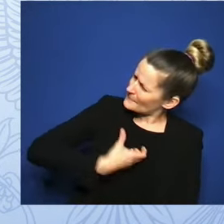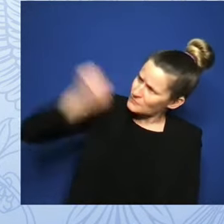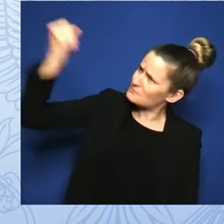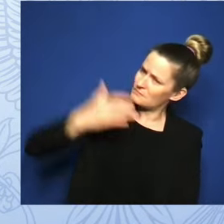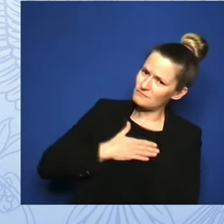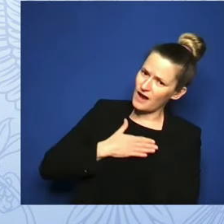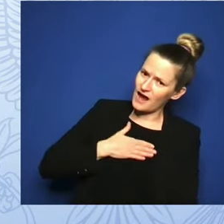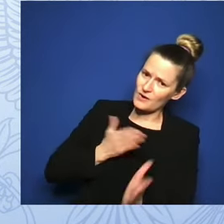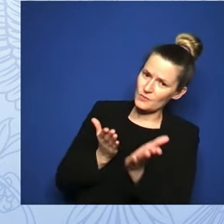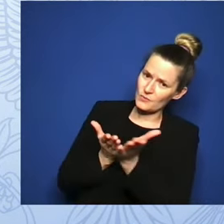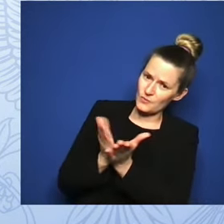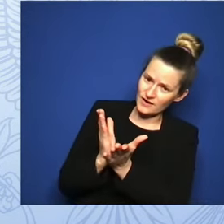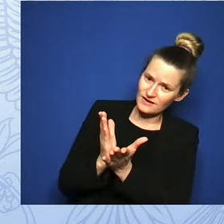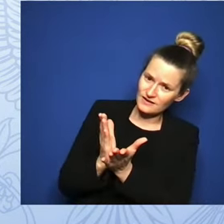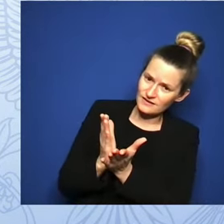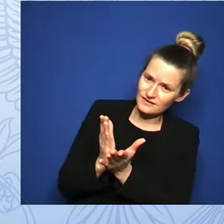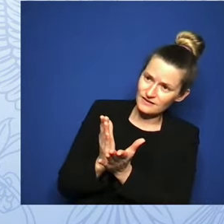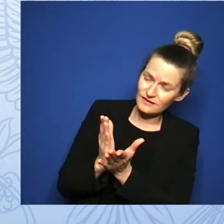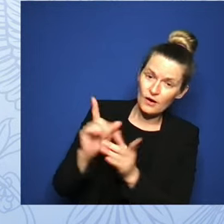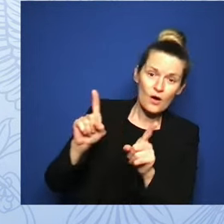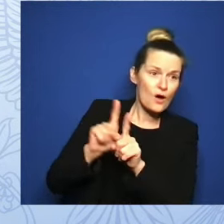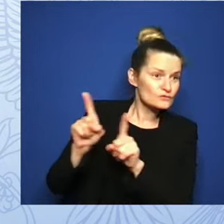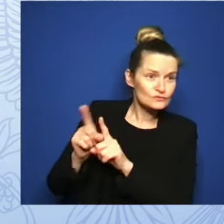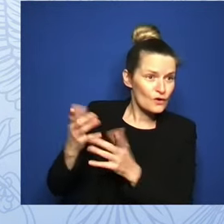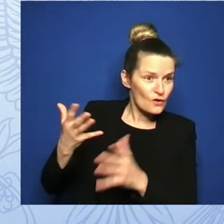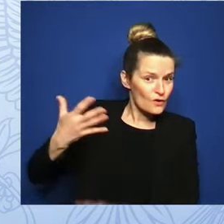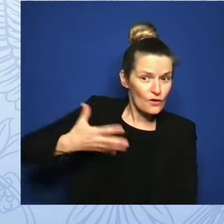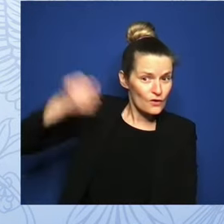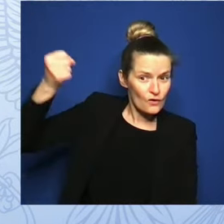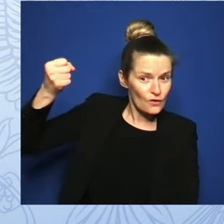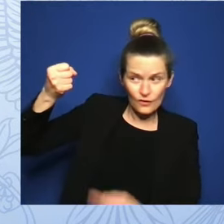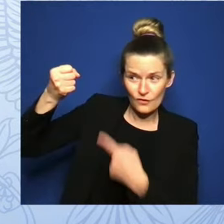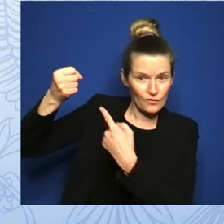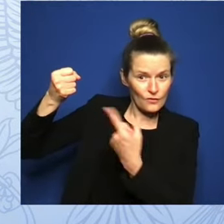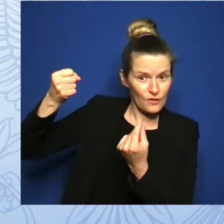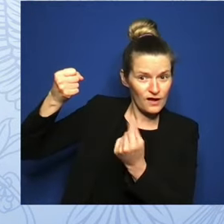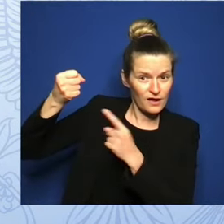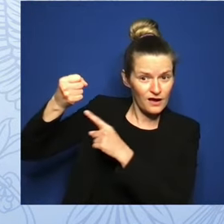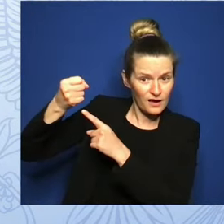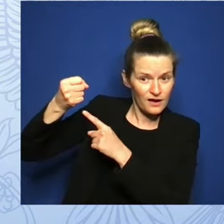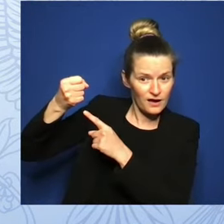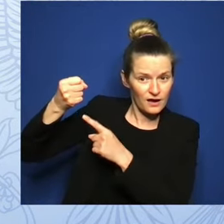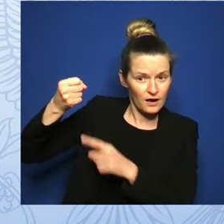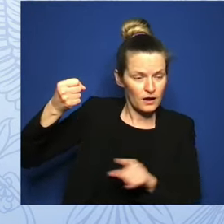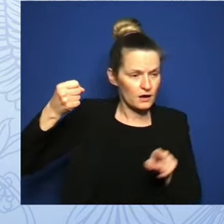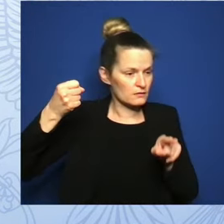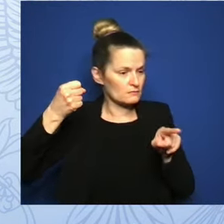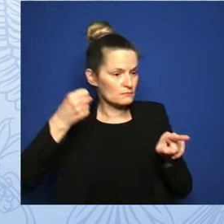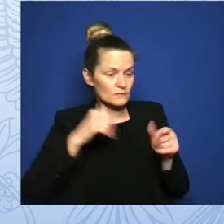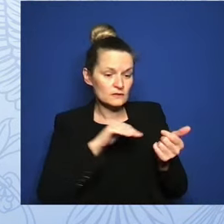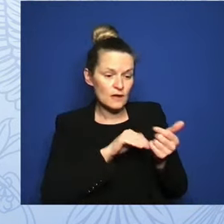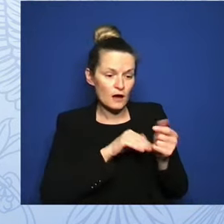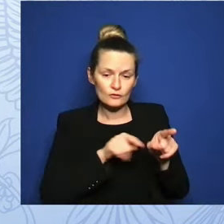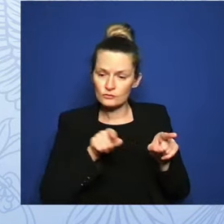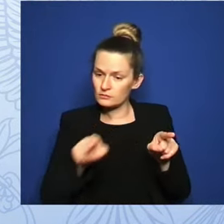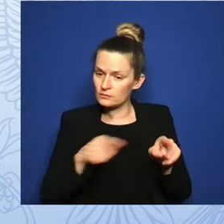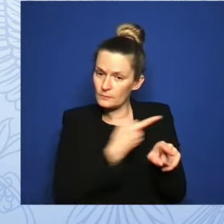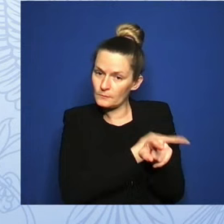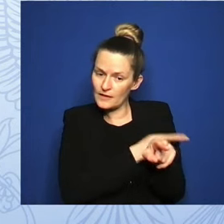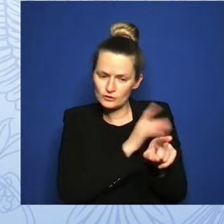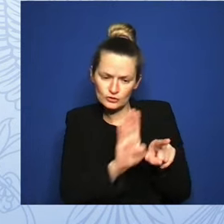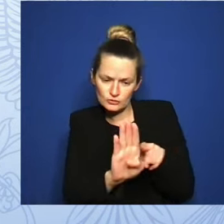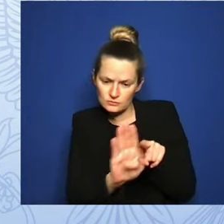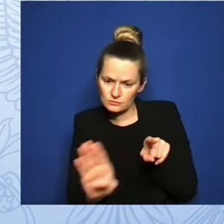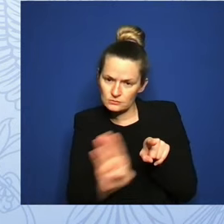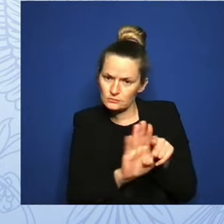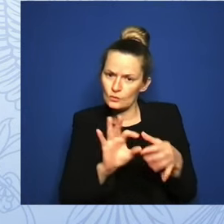the foundation of the doctor-patient relationship, trust, and open, honest communication.